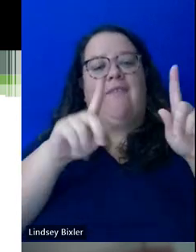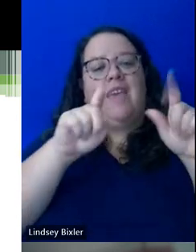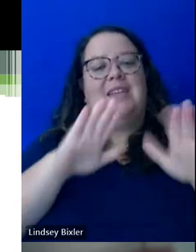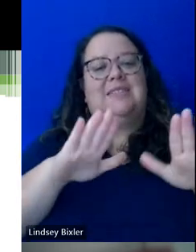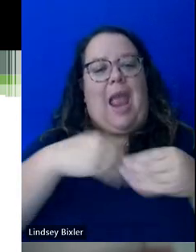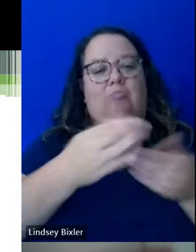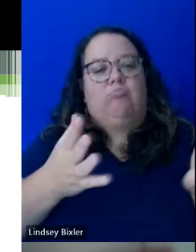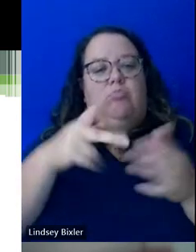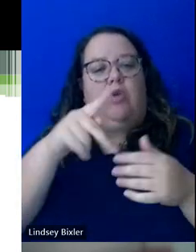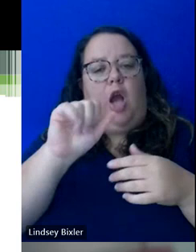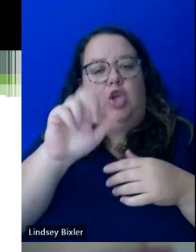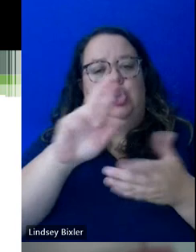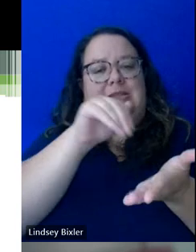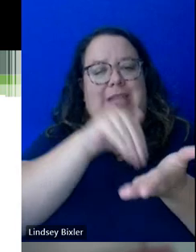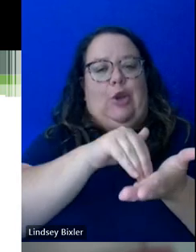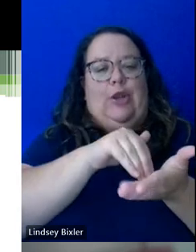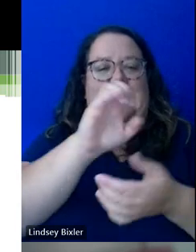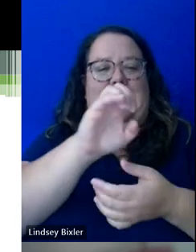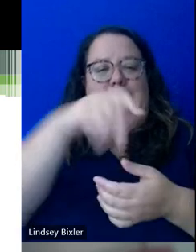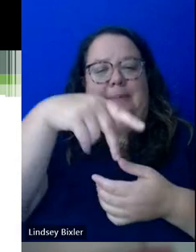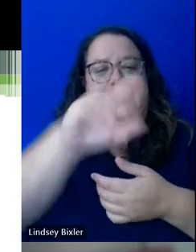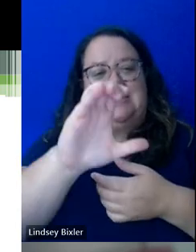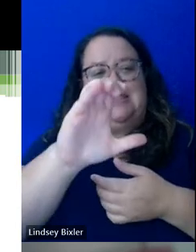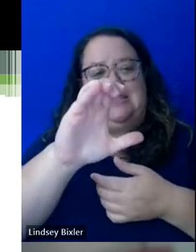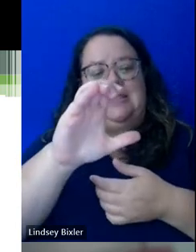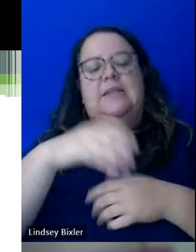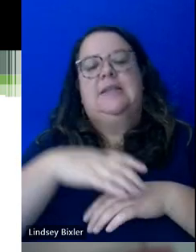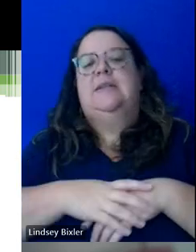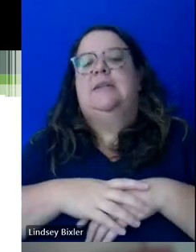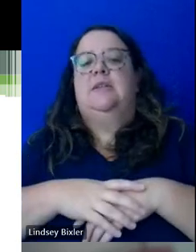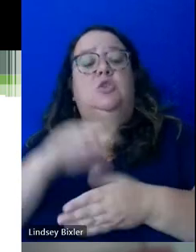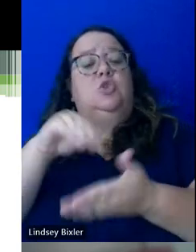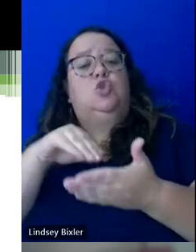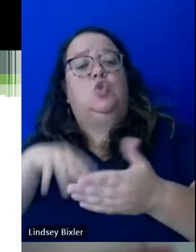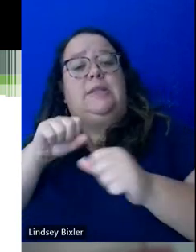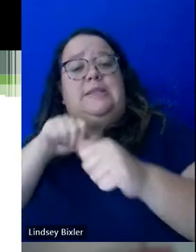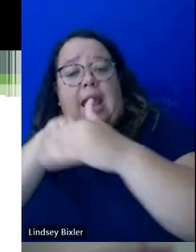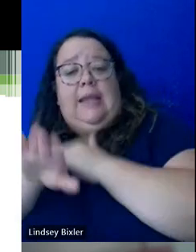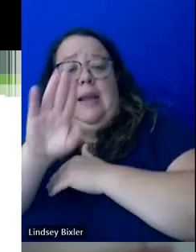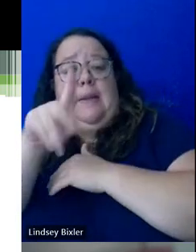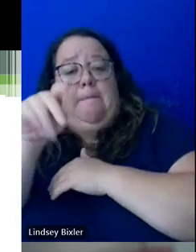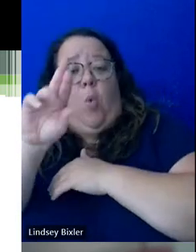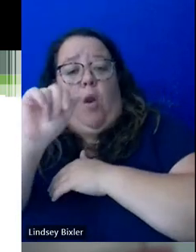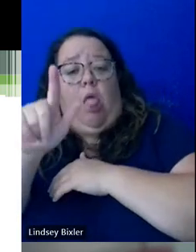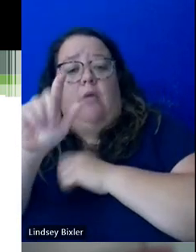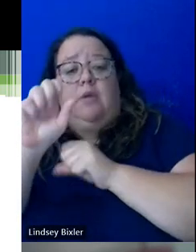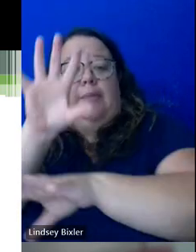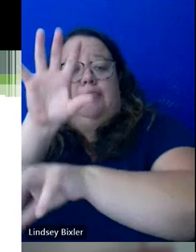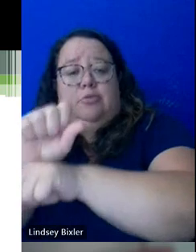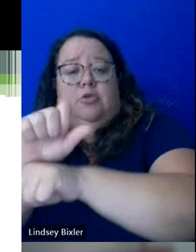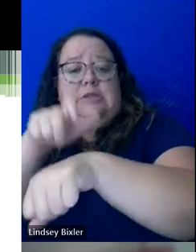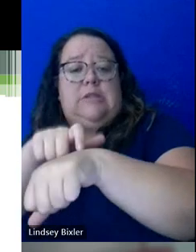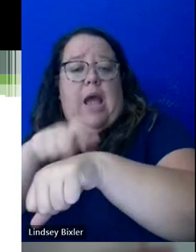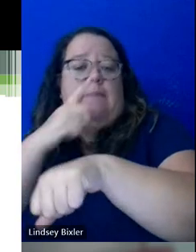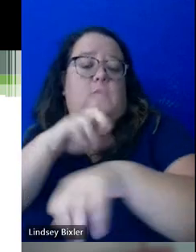And through that MyAccess portal, I mentioned earlier, students can schedule to take their exam at the exam proctoring center